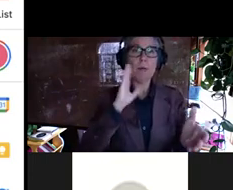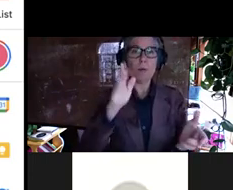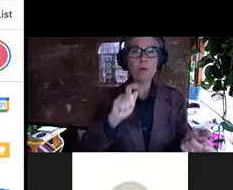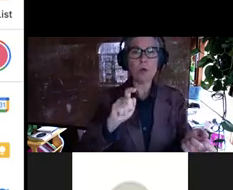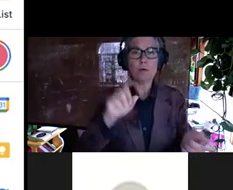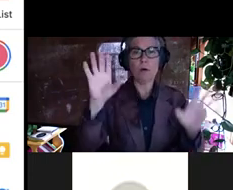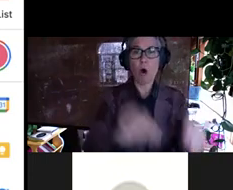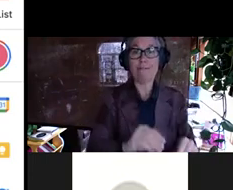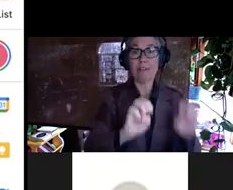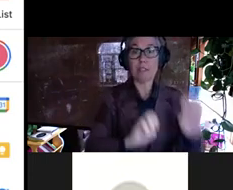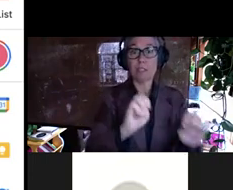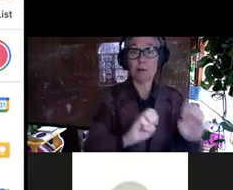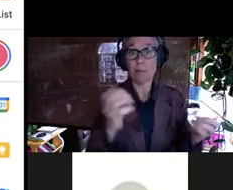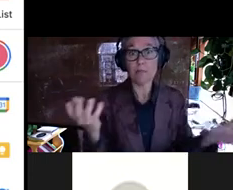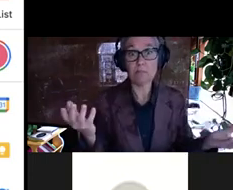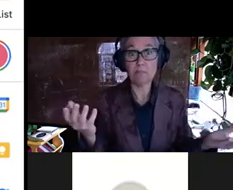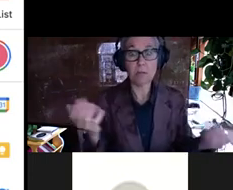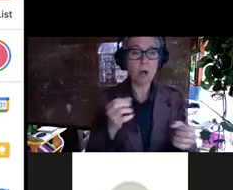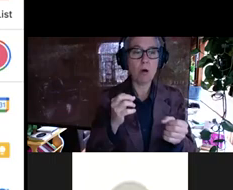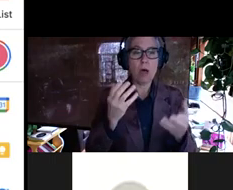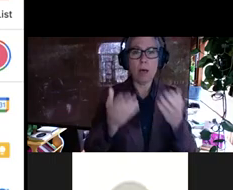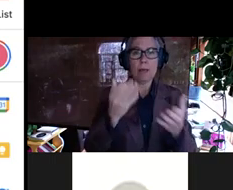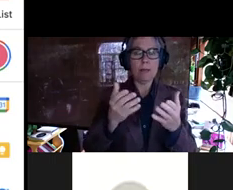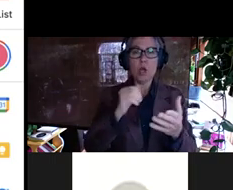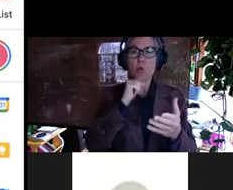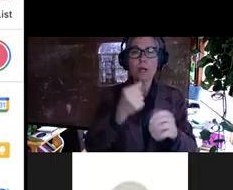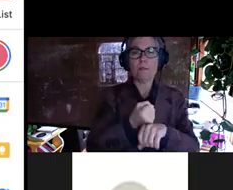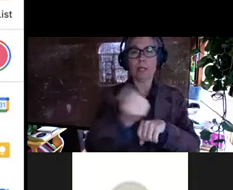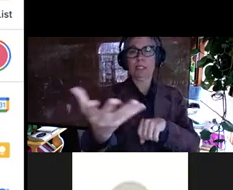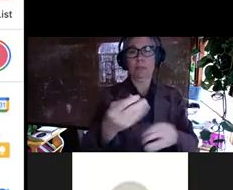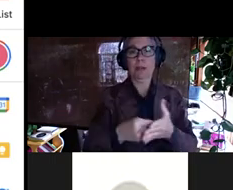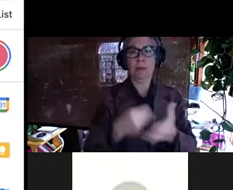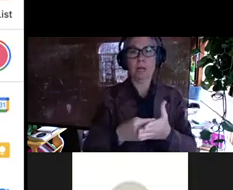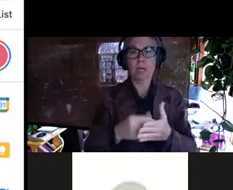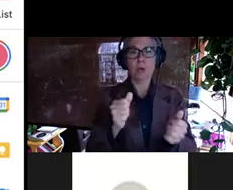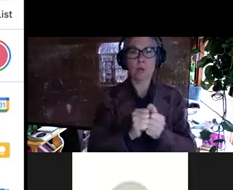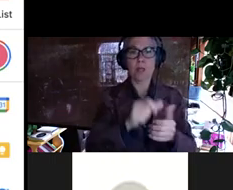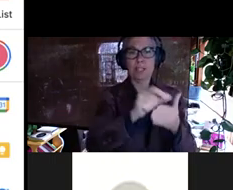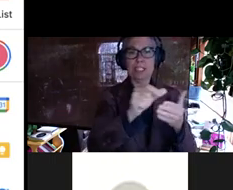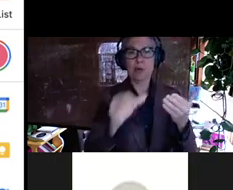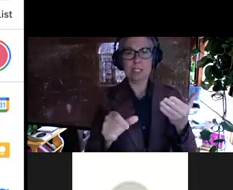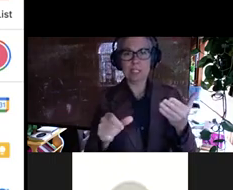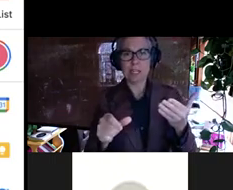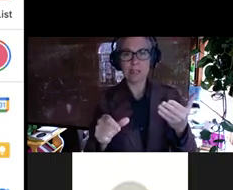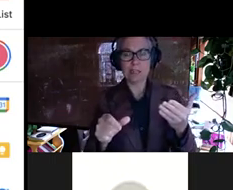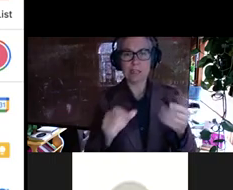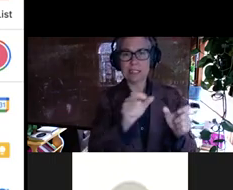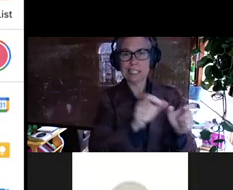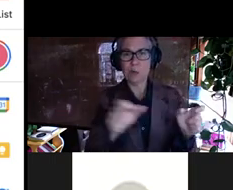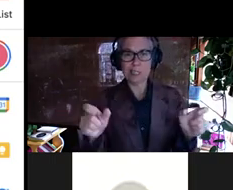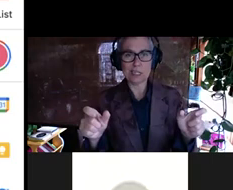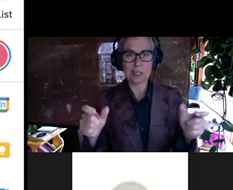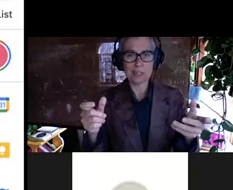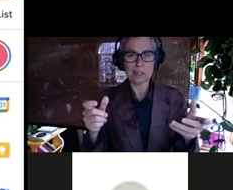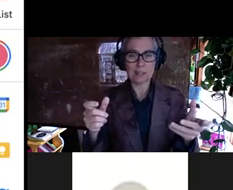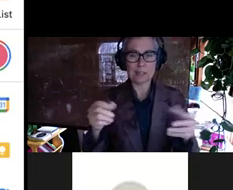experiment off. Right. Uh, we might've like not, not spent money on sequencing. So I think that's, that's another thing, which is like, you're totally right.